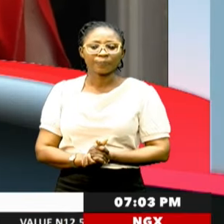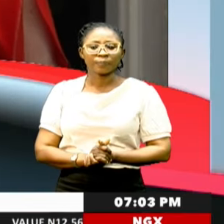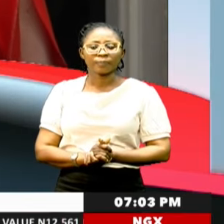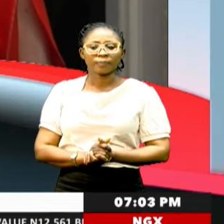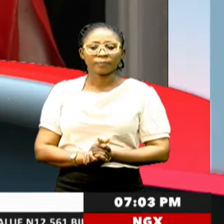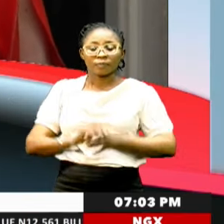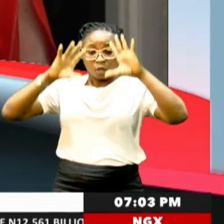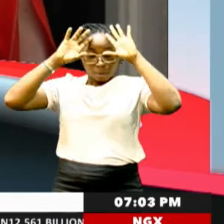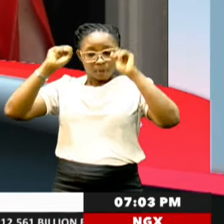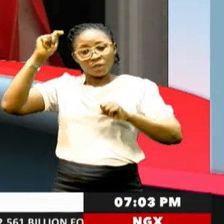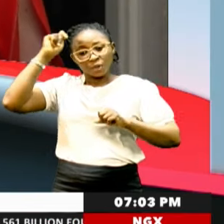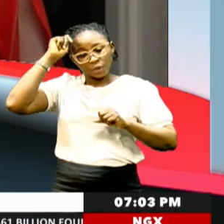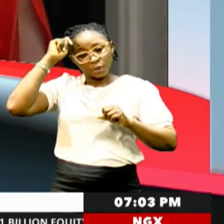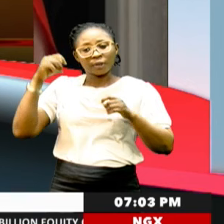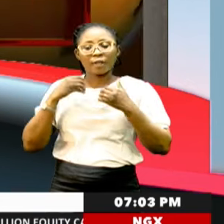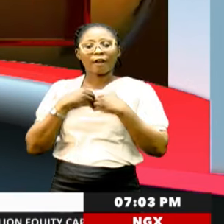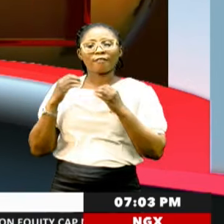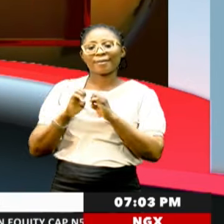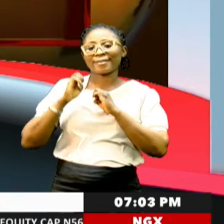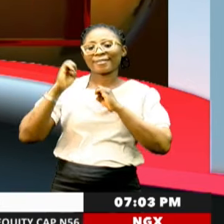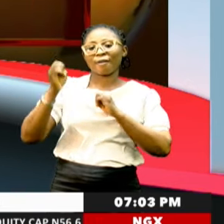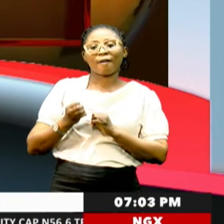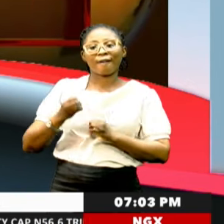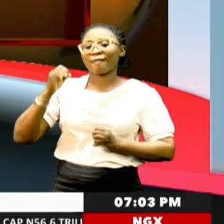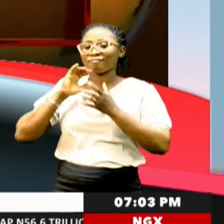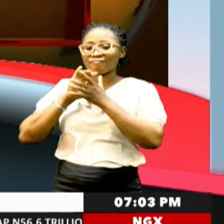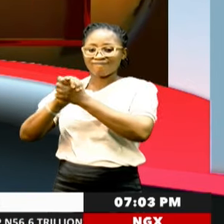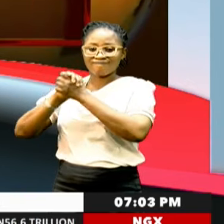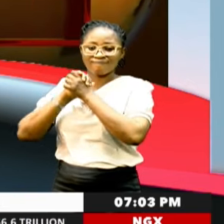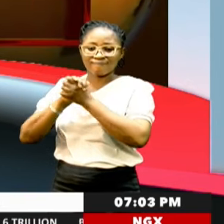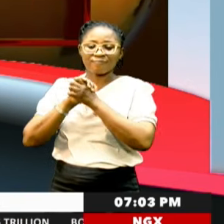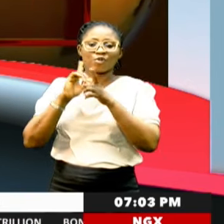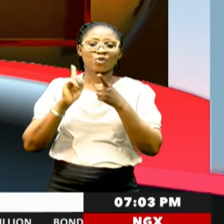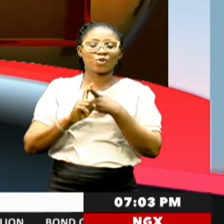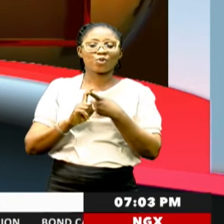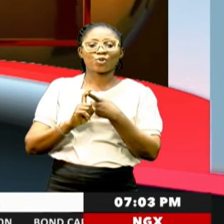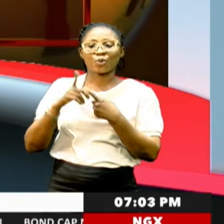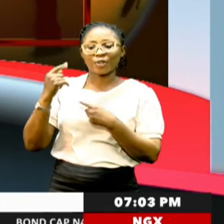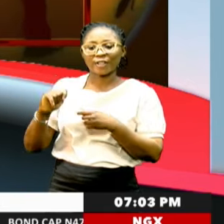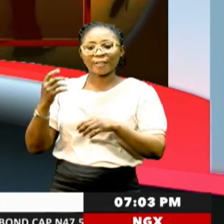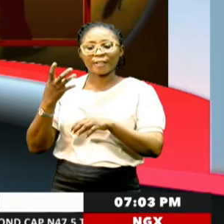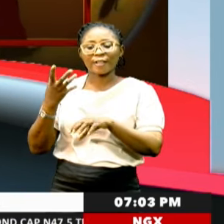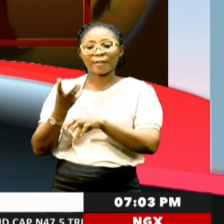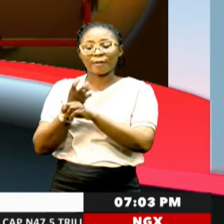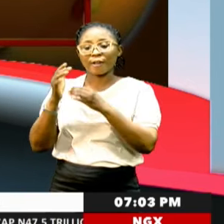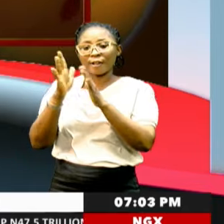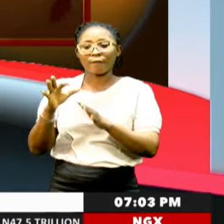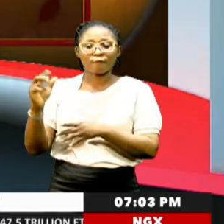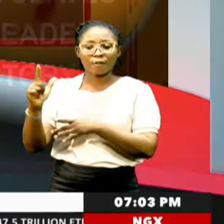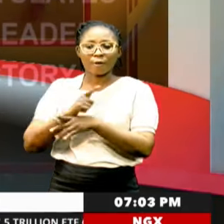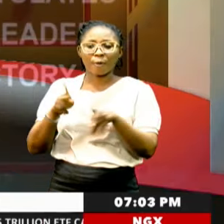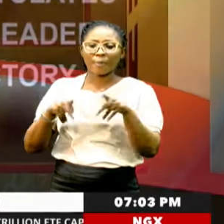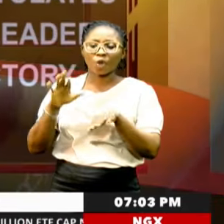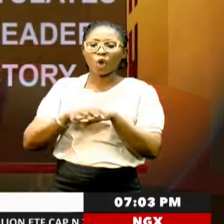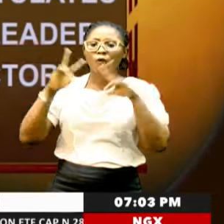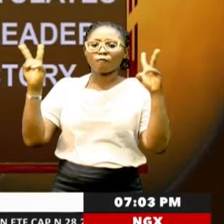President Bola Tunibu has extended his warm congratulations to Sir Keir Stama, leader of the Liberal Party, on the